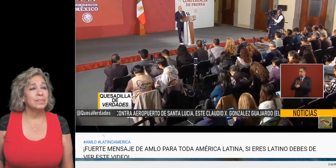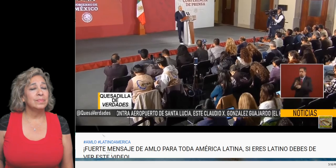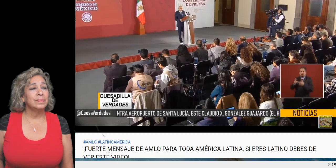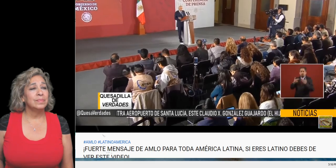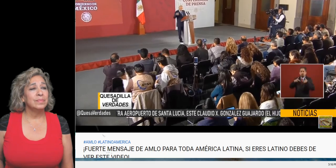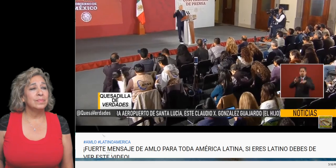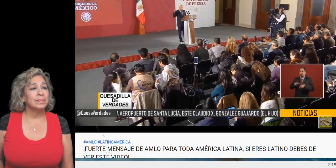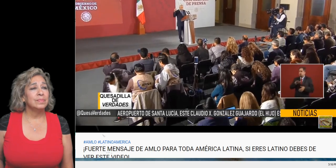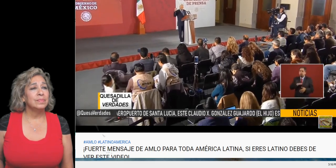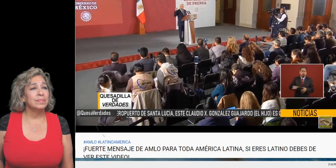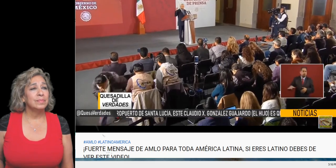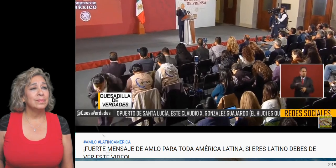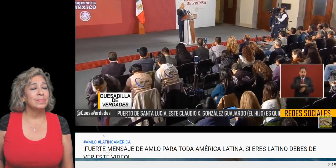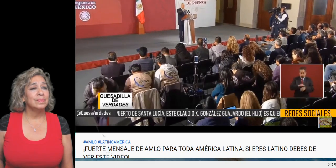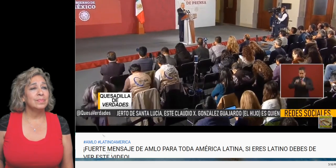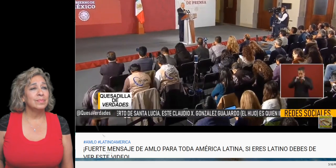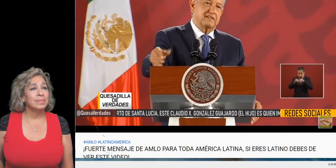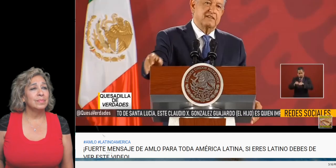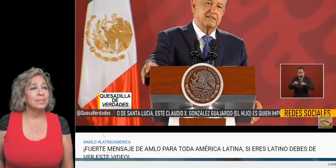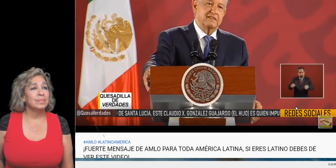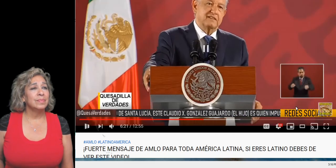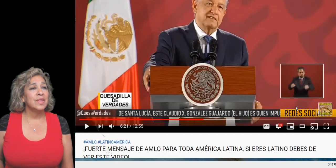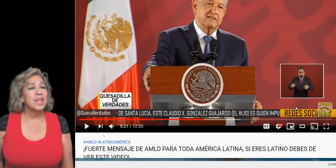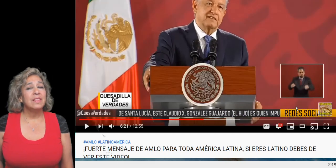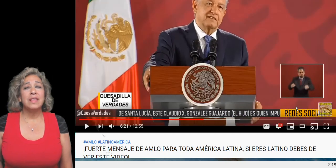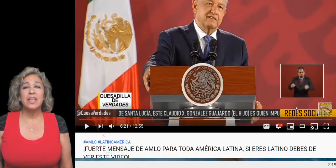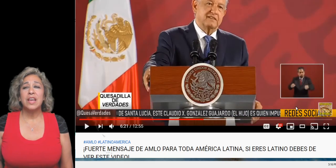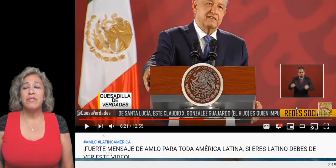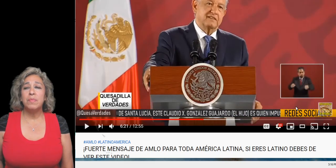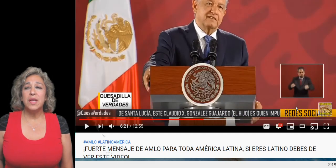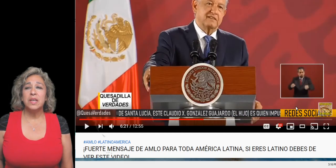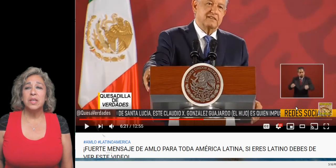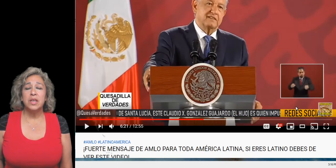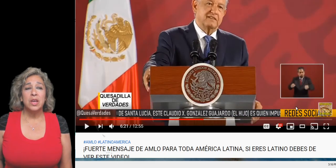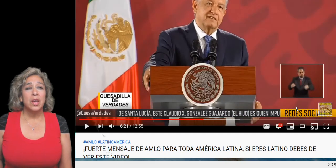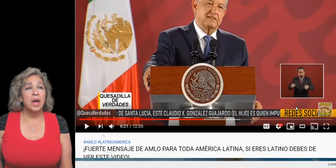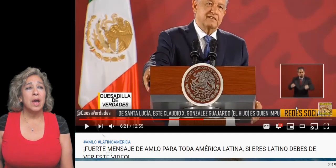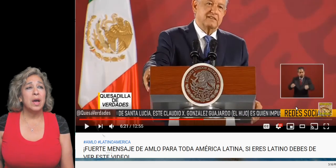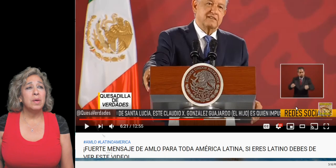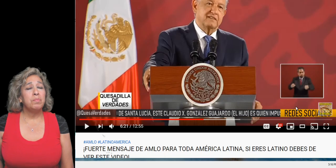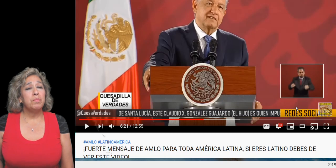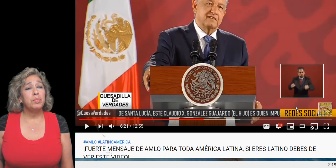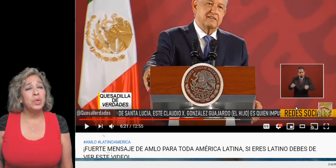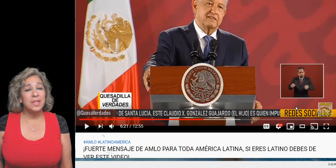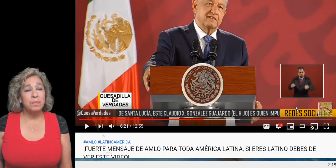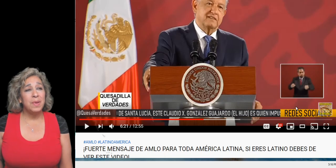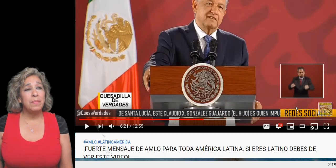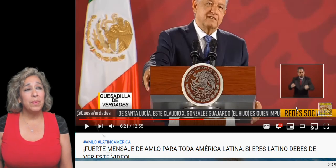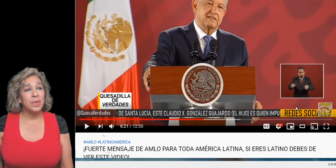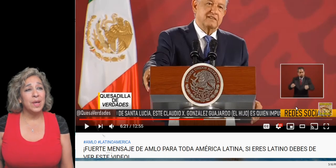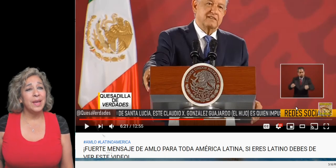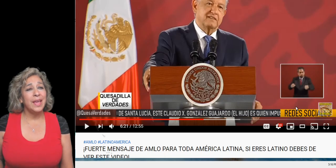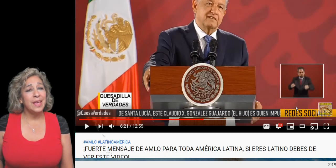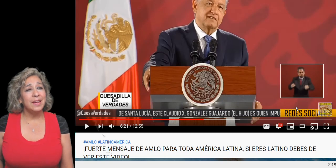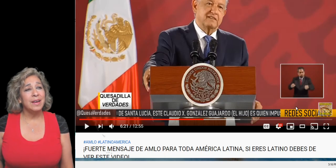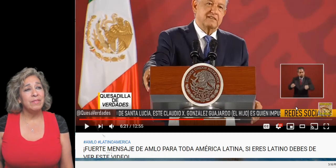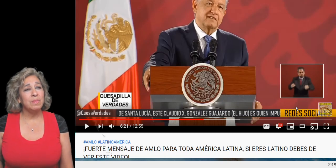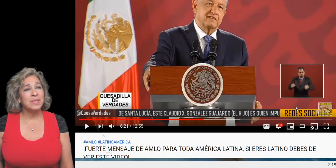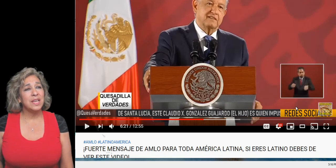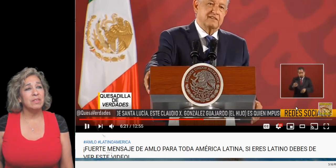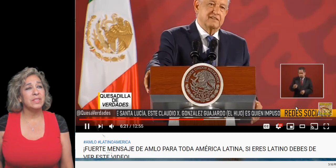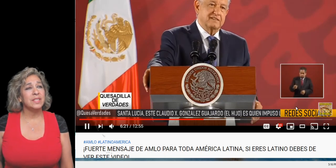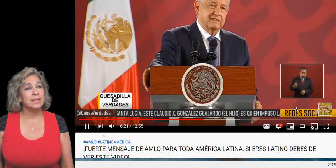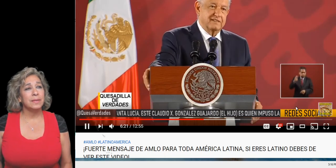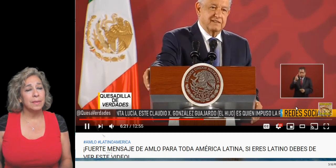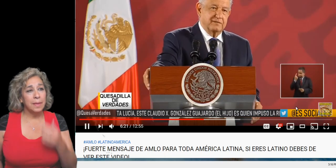That the government put the people ahead of